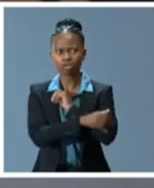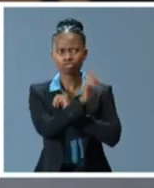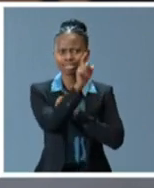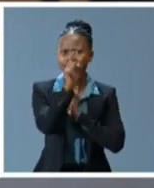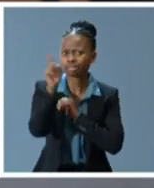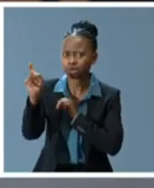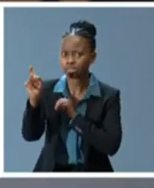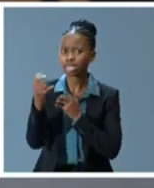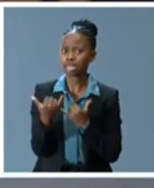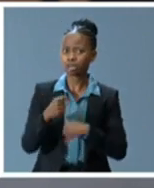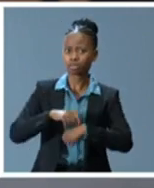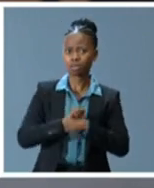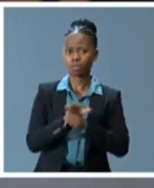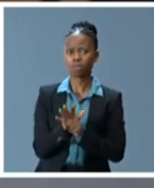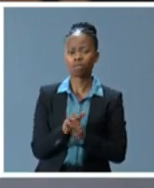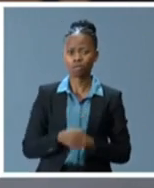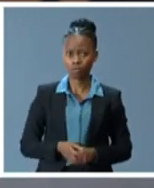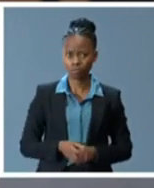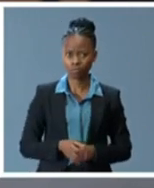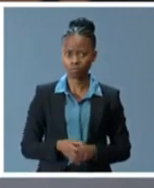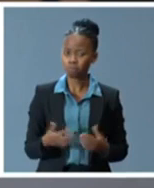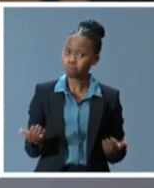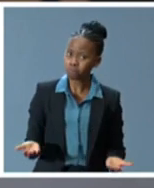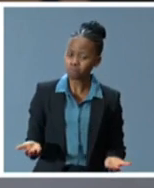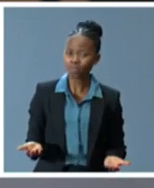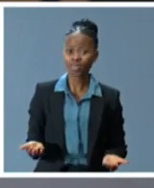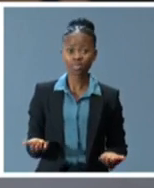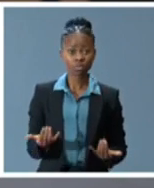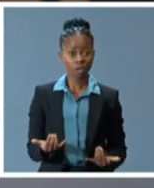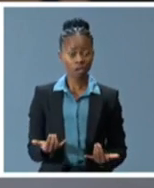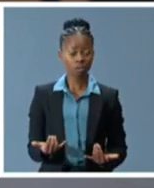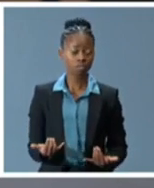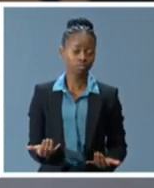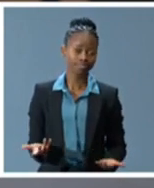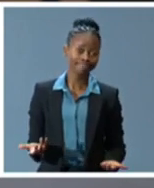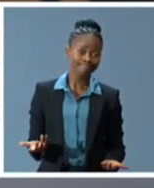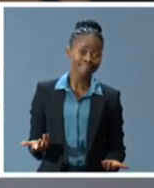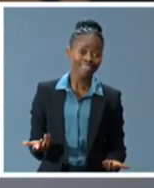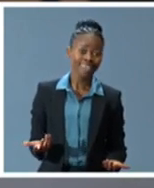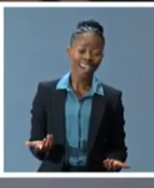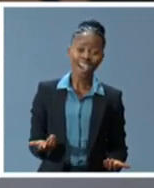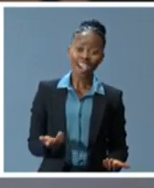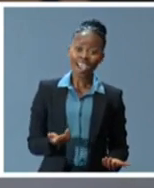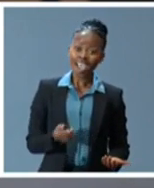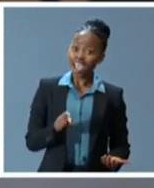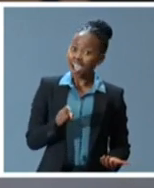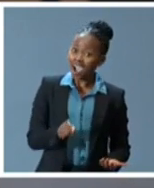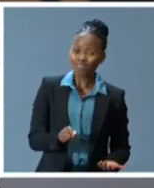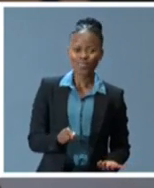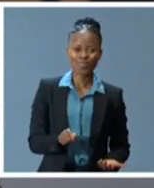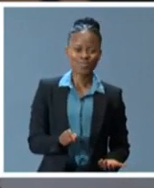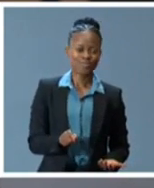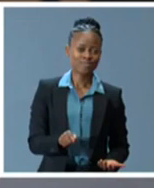COVID-19. There can be no better time than to reaffirm the importance